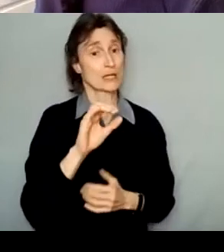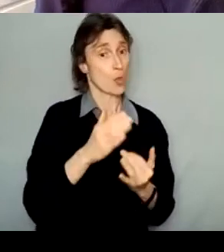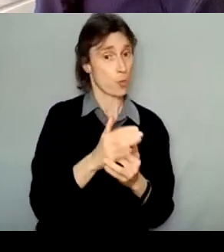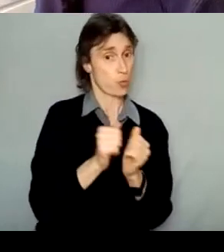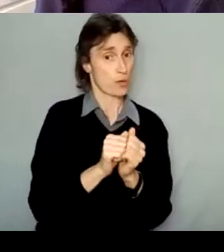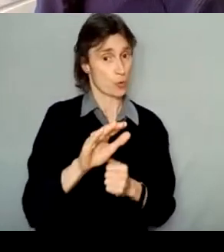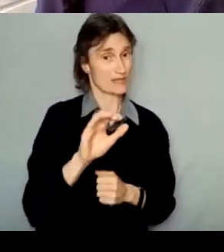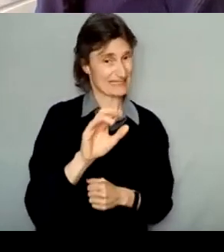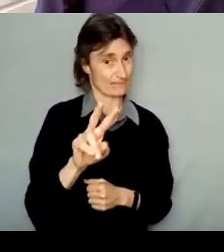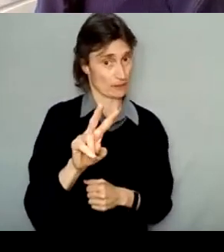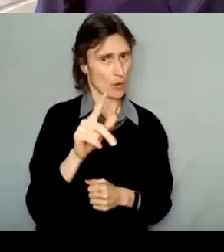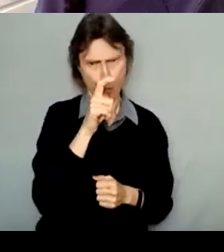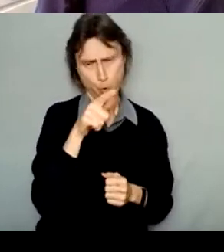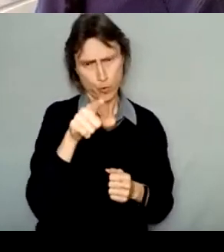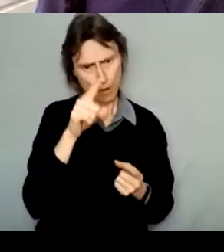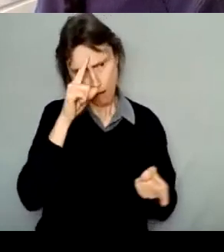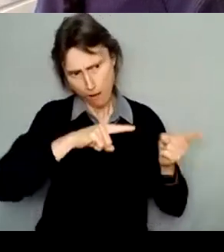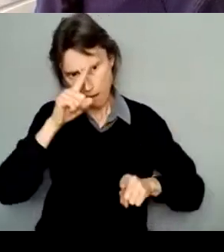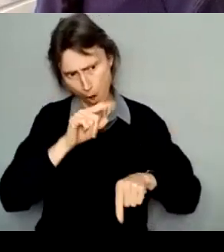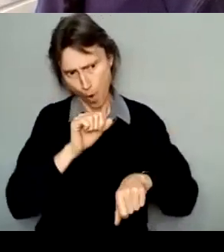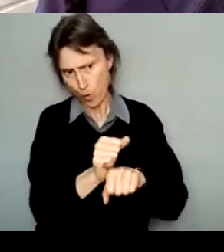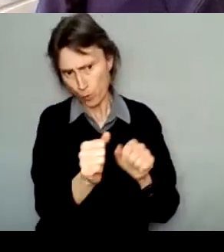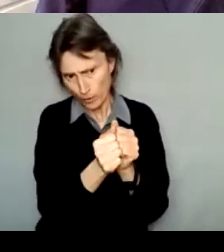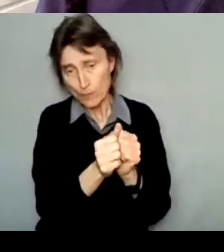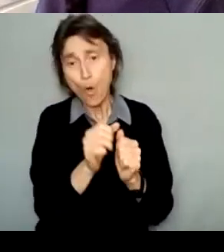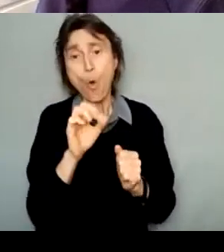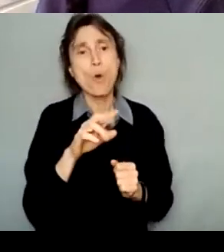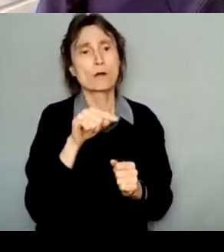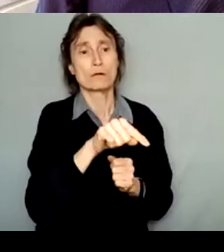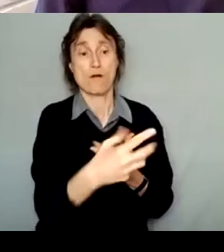collaborators, a letter of support from someone involved,